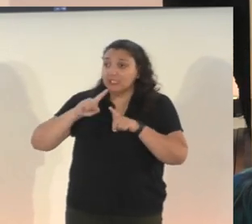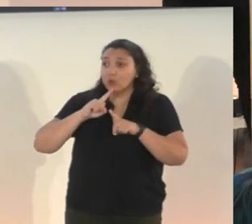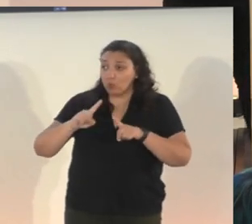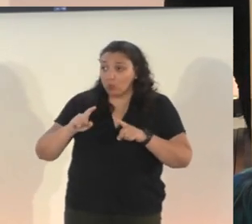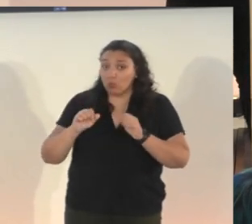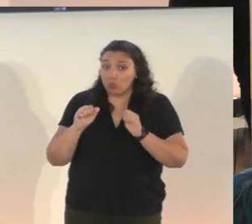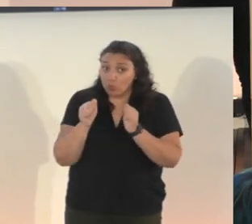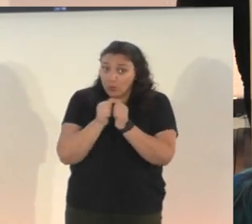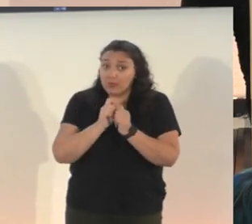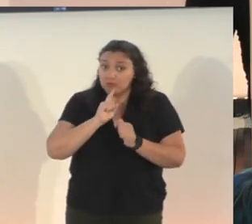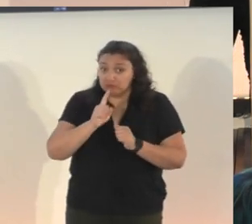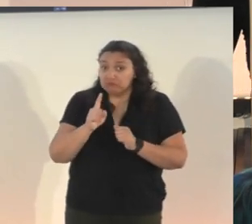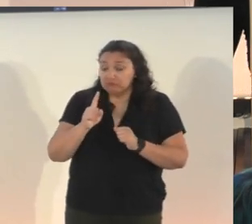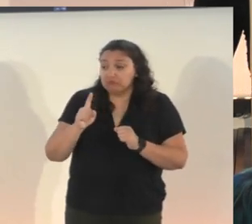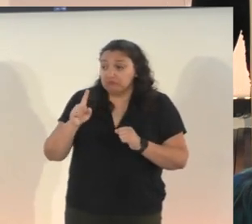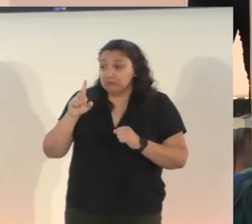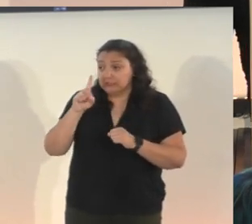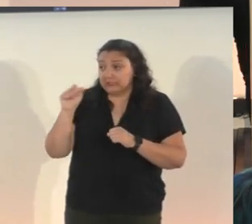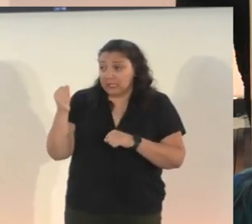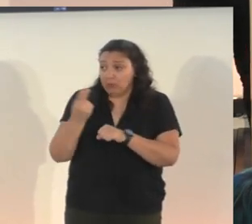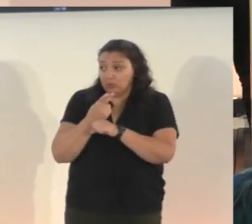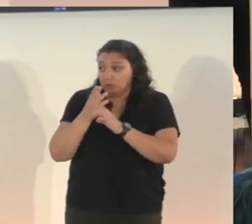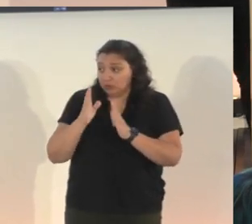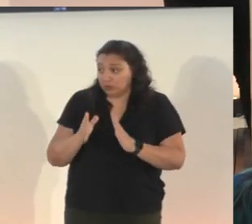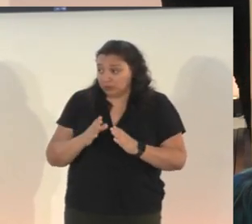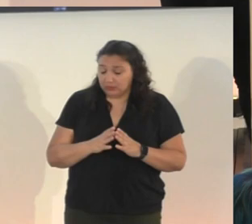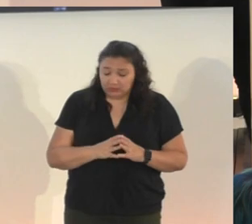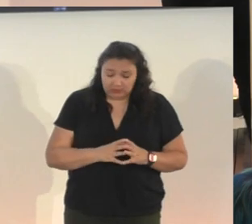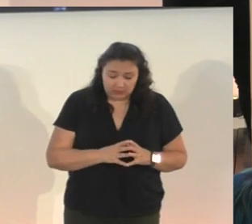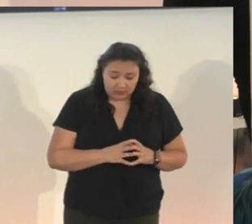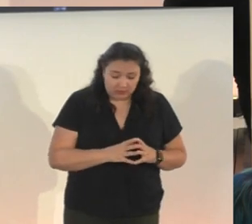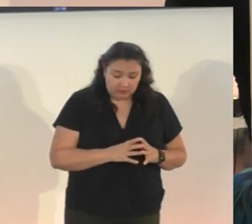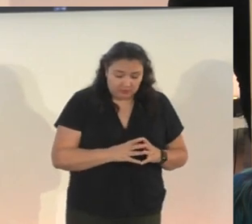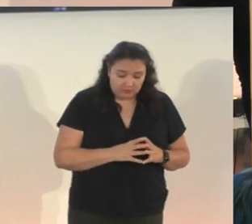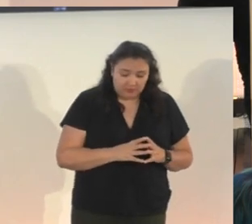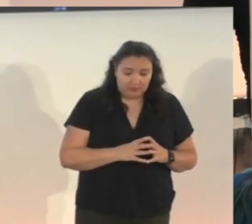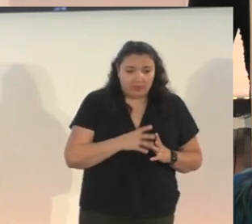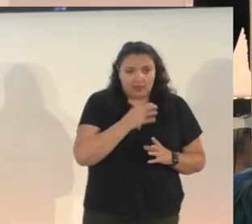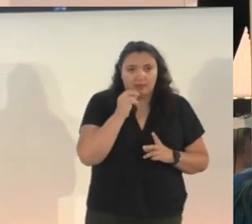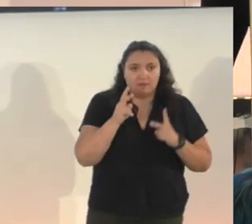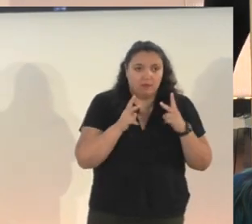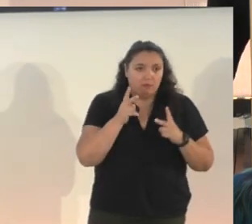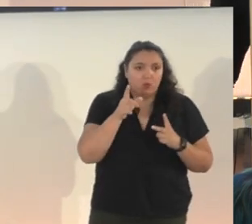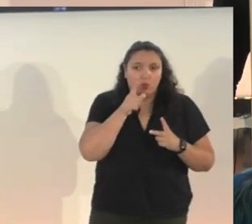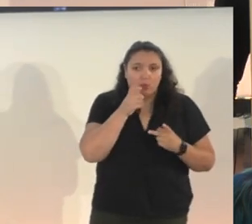disabled users, uh, and, uh, people that needed additional assistance.